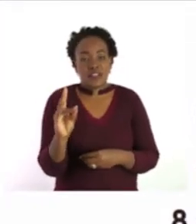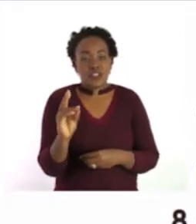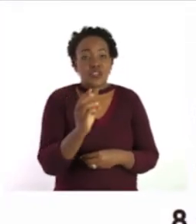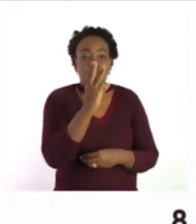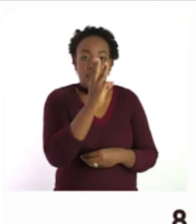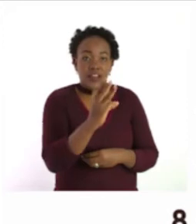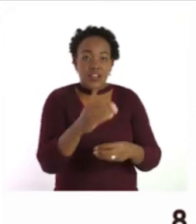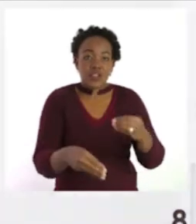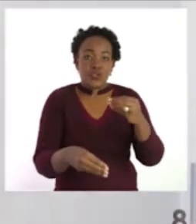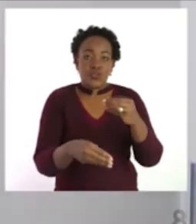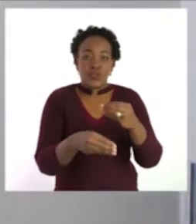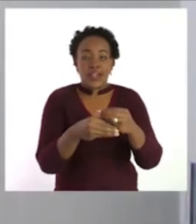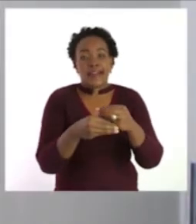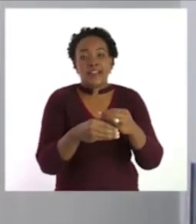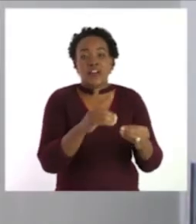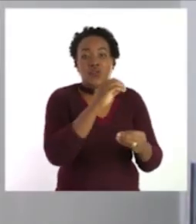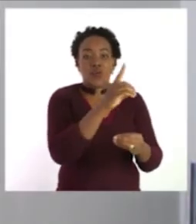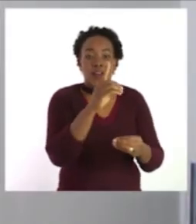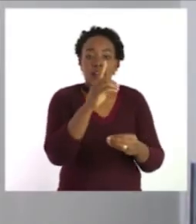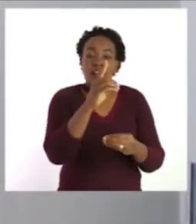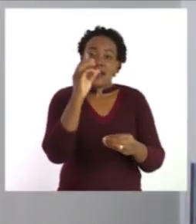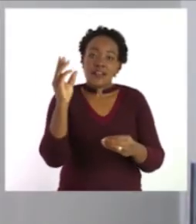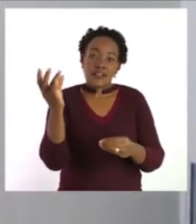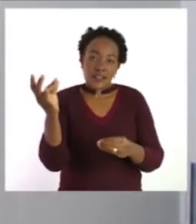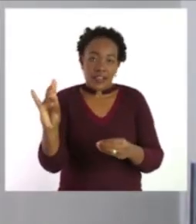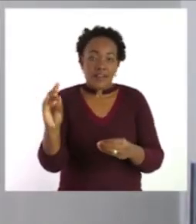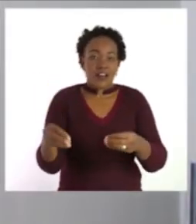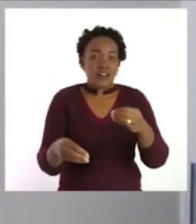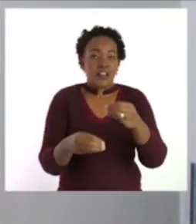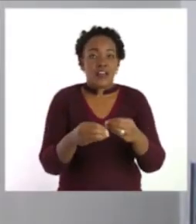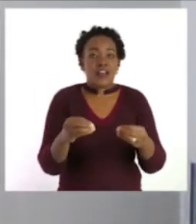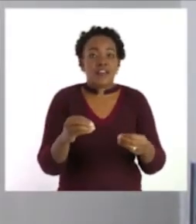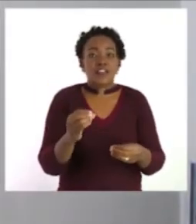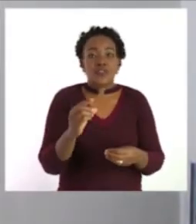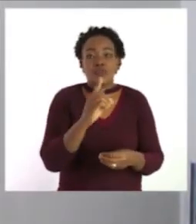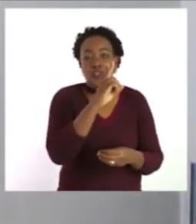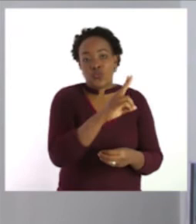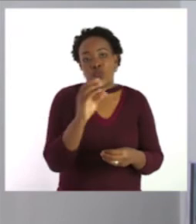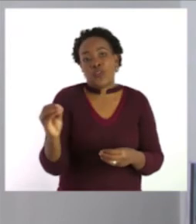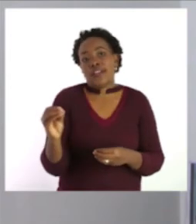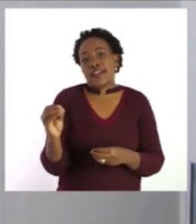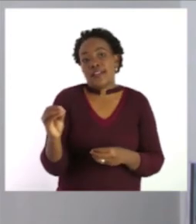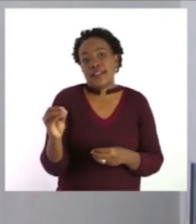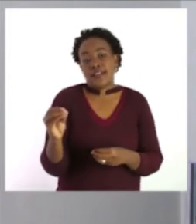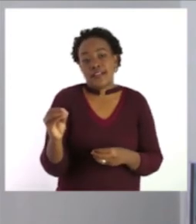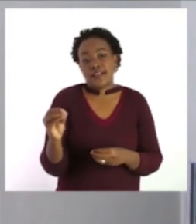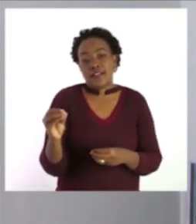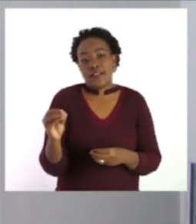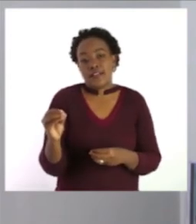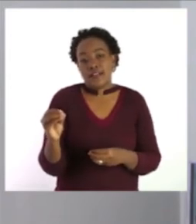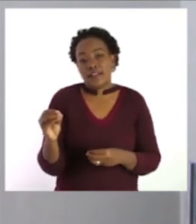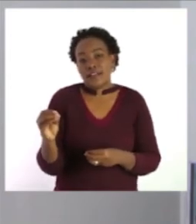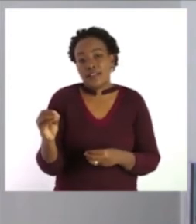17 equals to 20. Okay. Let me do